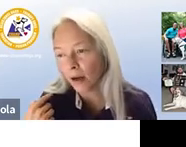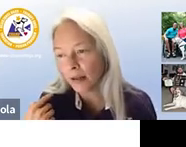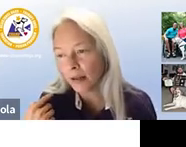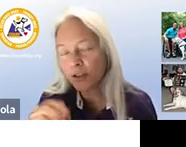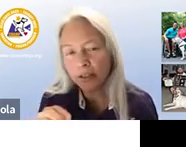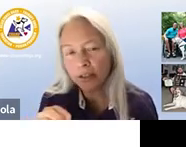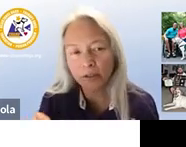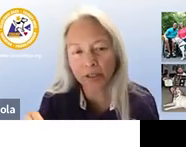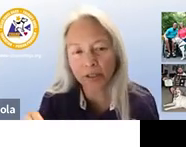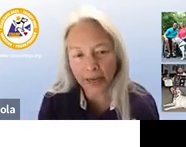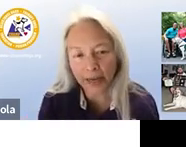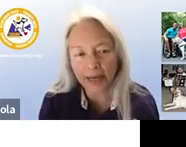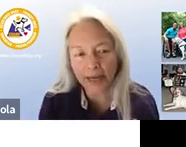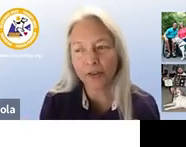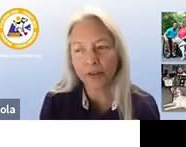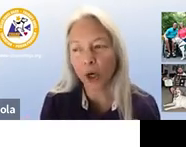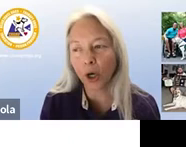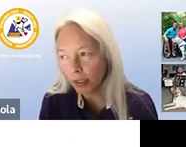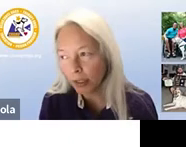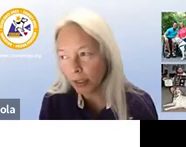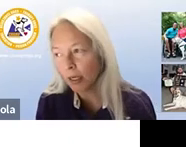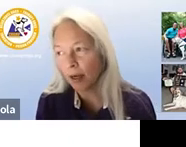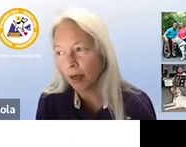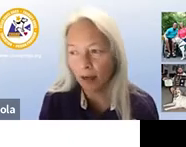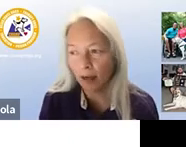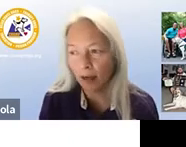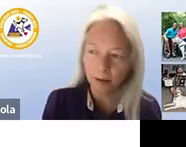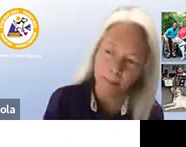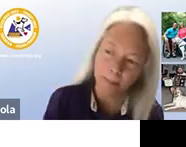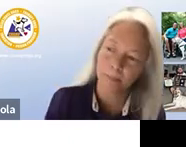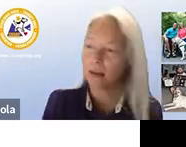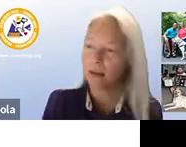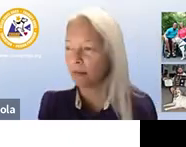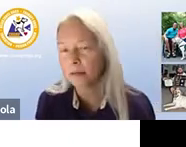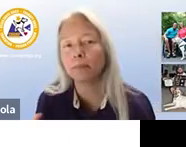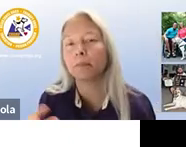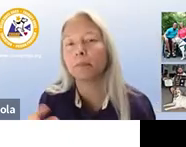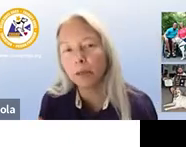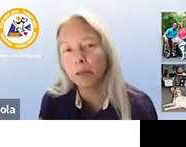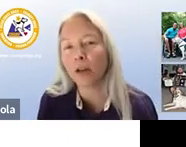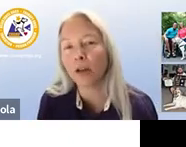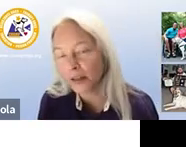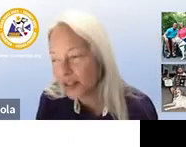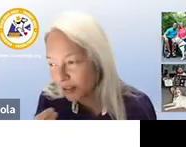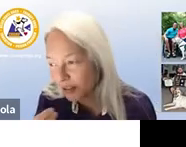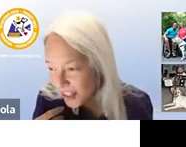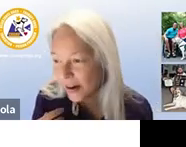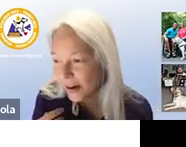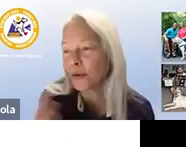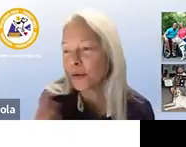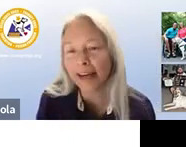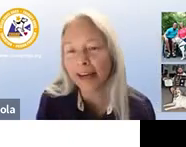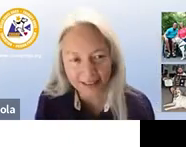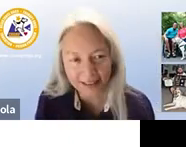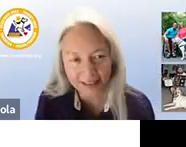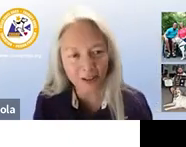each of the individual states has their own um like puppy laws or